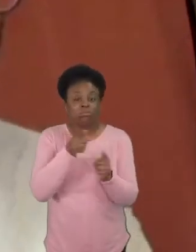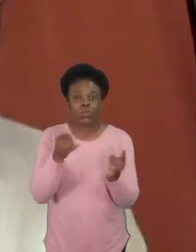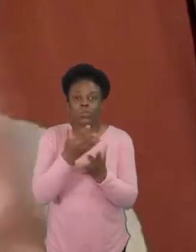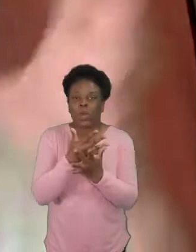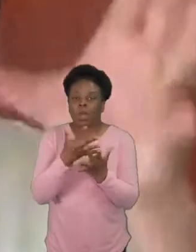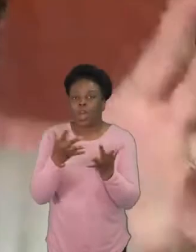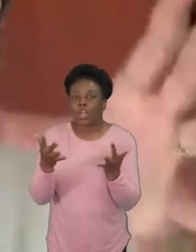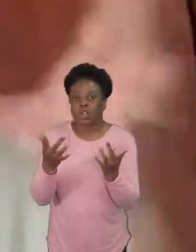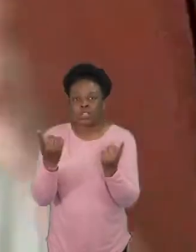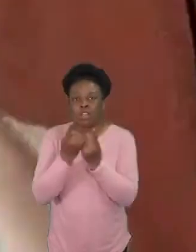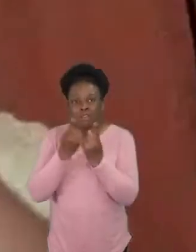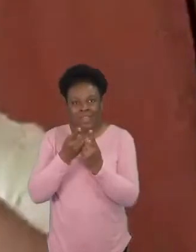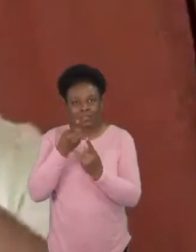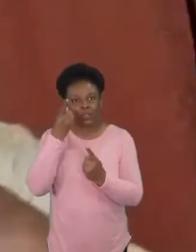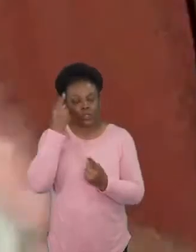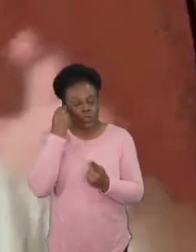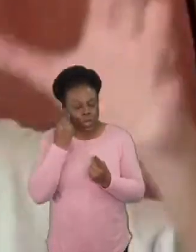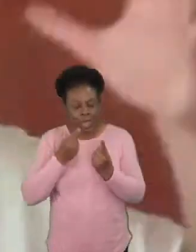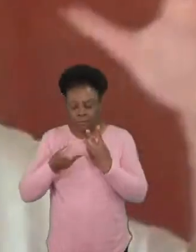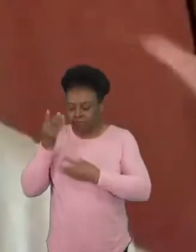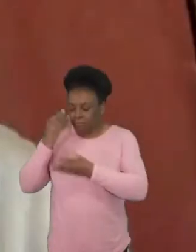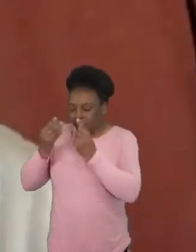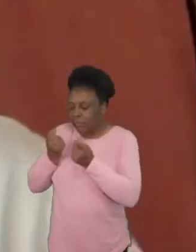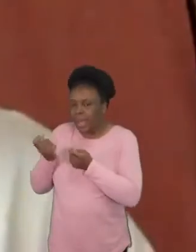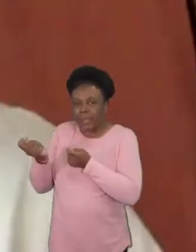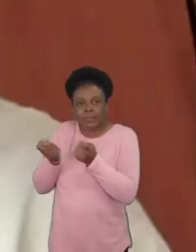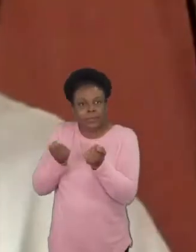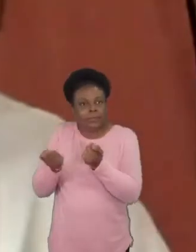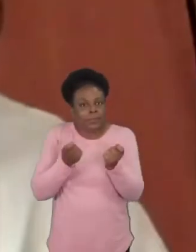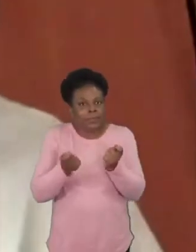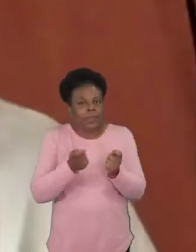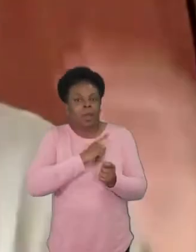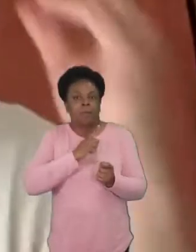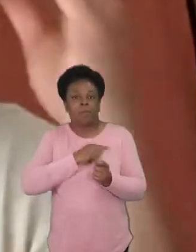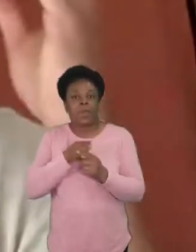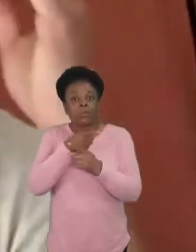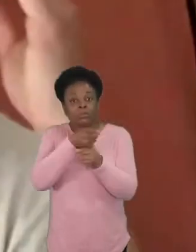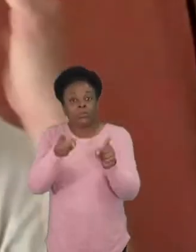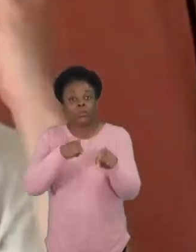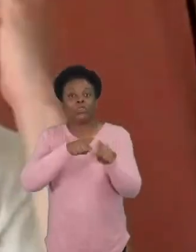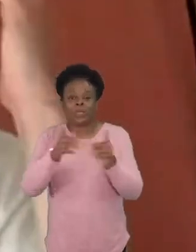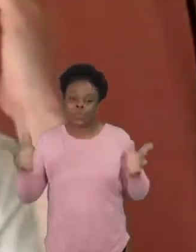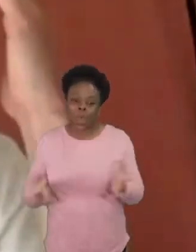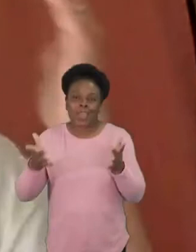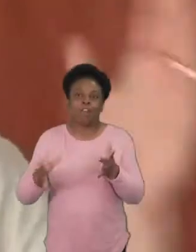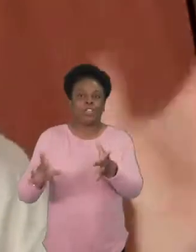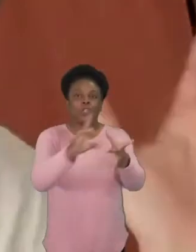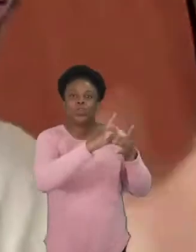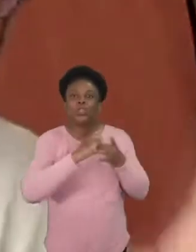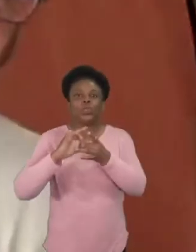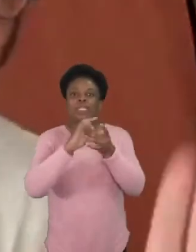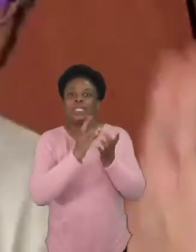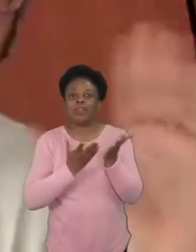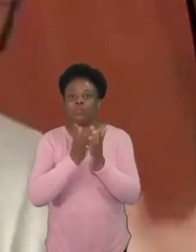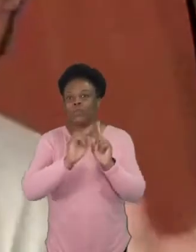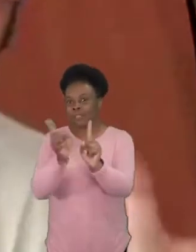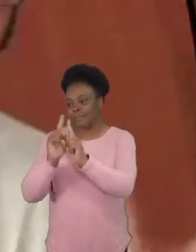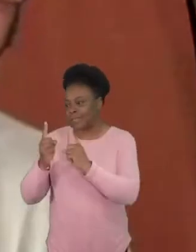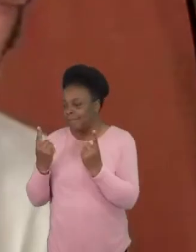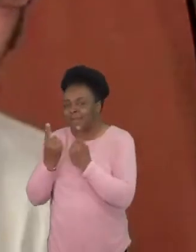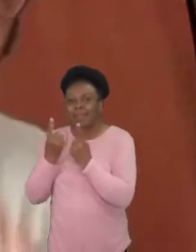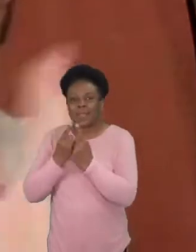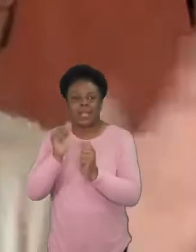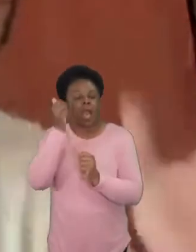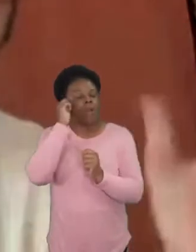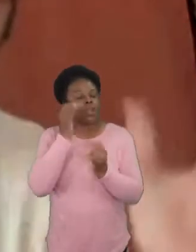because you have independent churches you also are trying to hold unity uh around things that you disagree now i know that there's a lot of